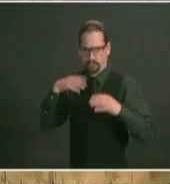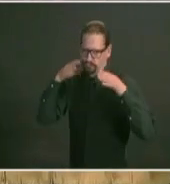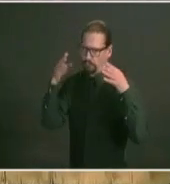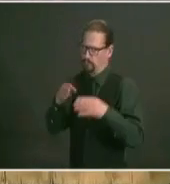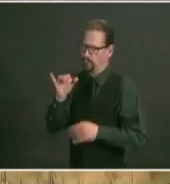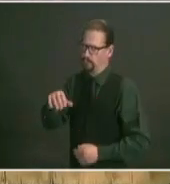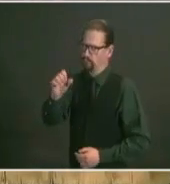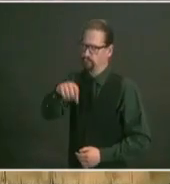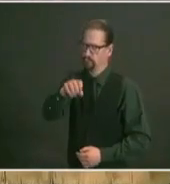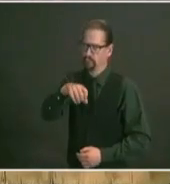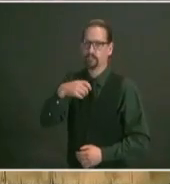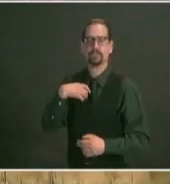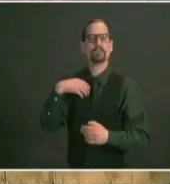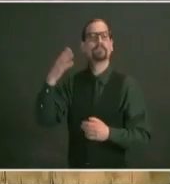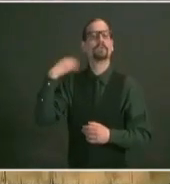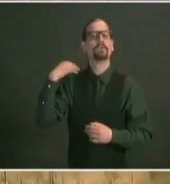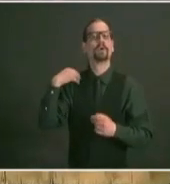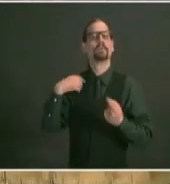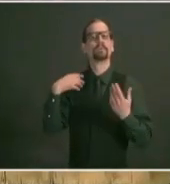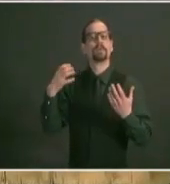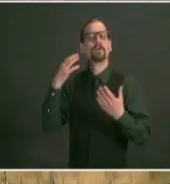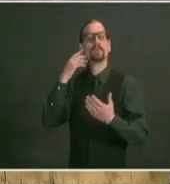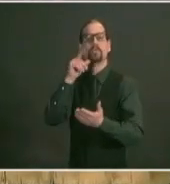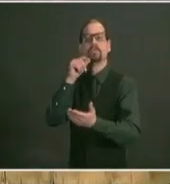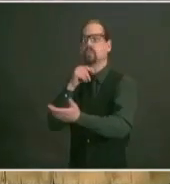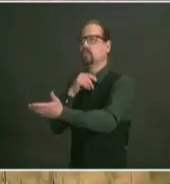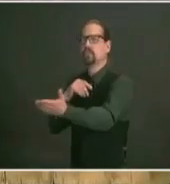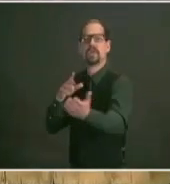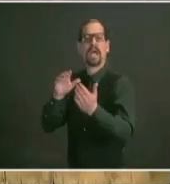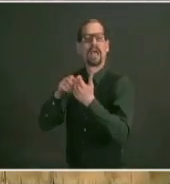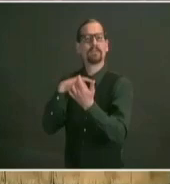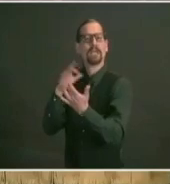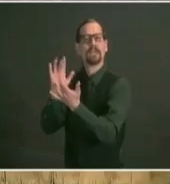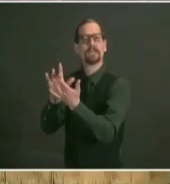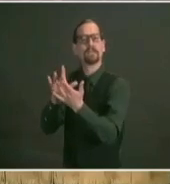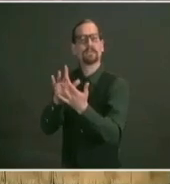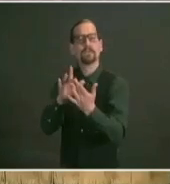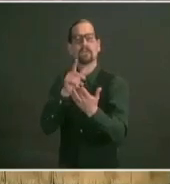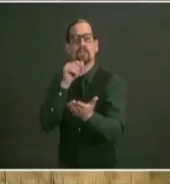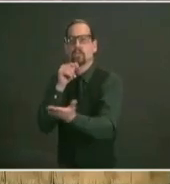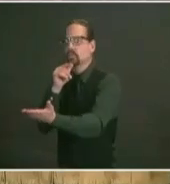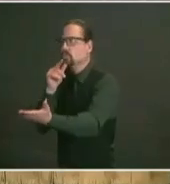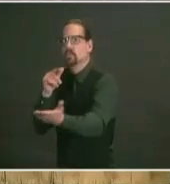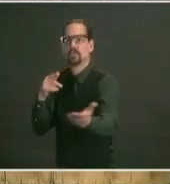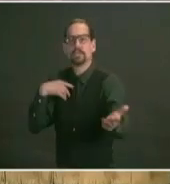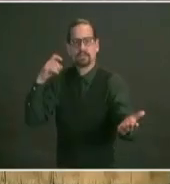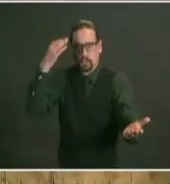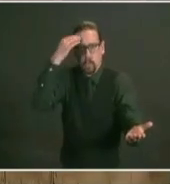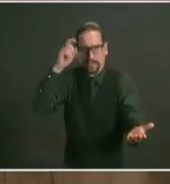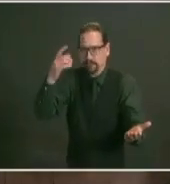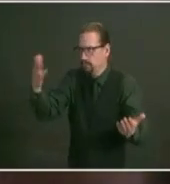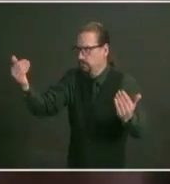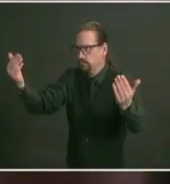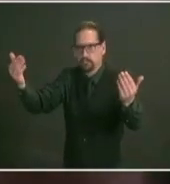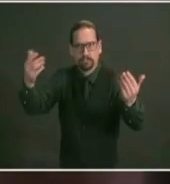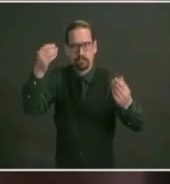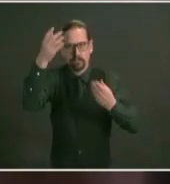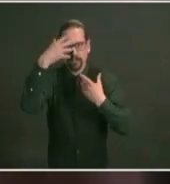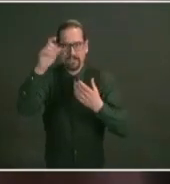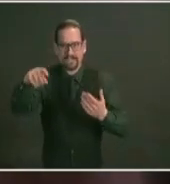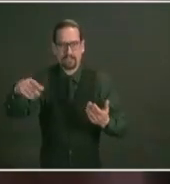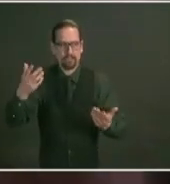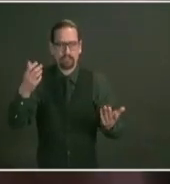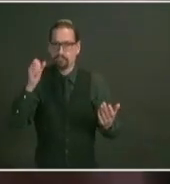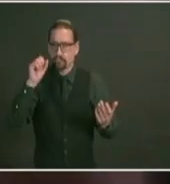list of everyone who is homebound and be ready to reach out to them we have also shared that you could call our information